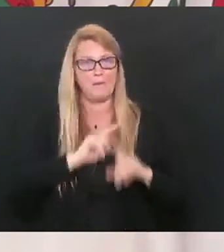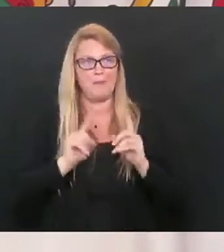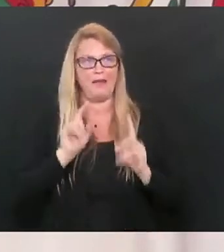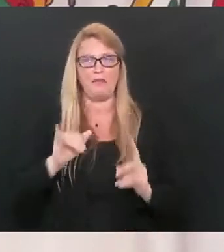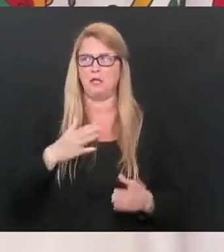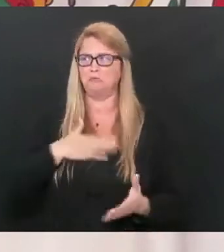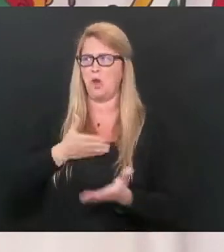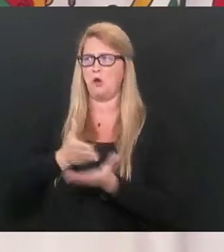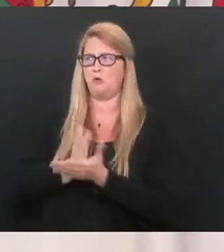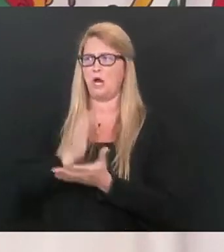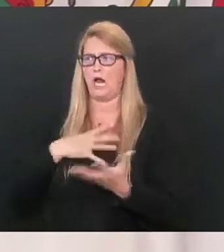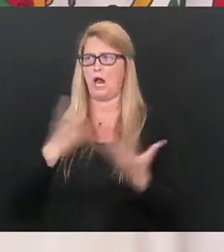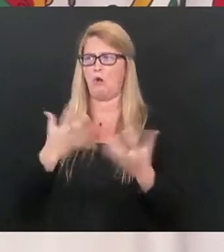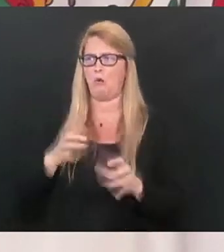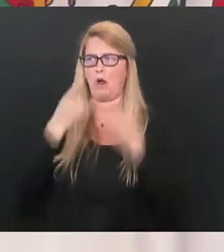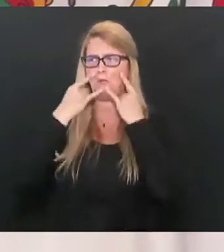right.